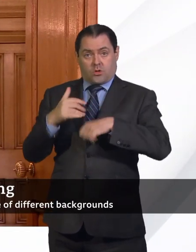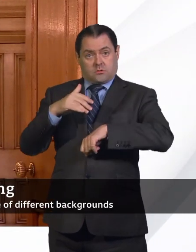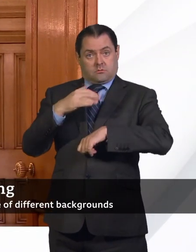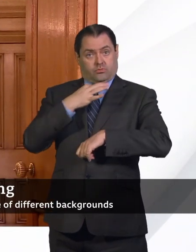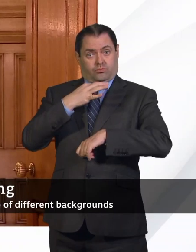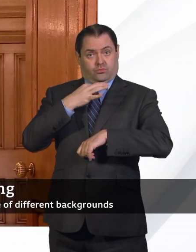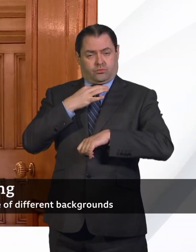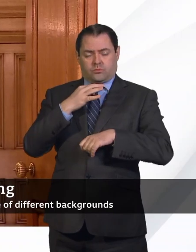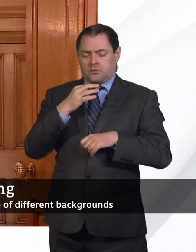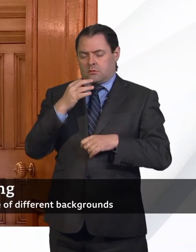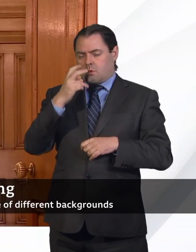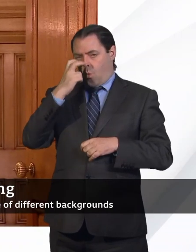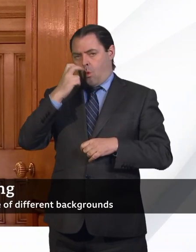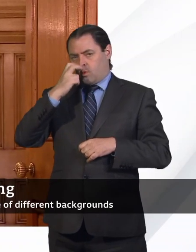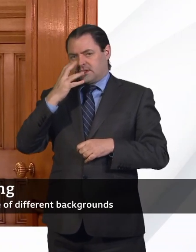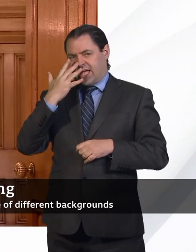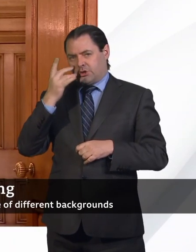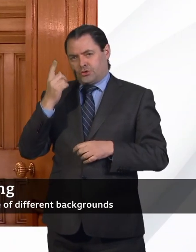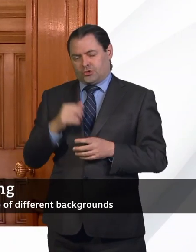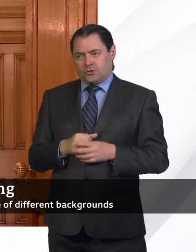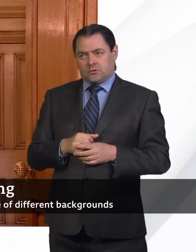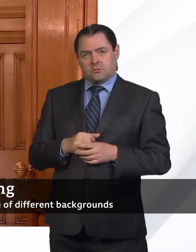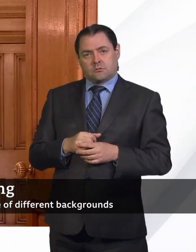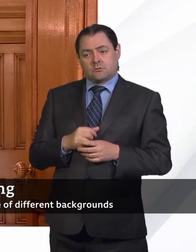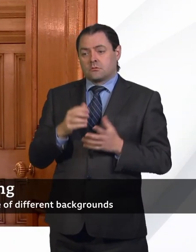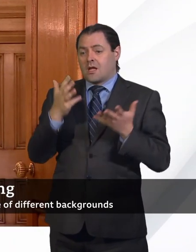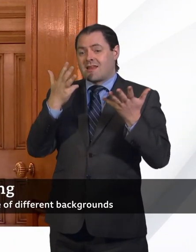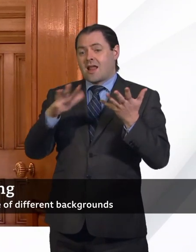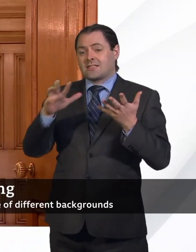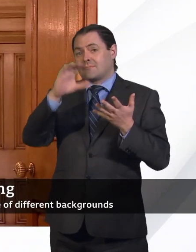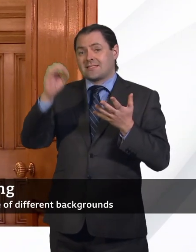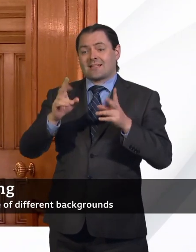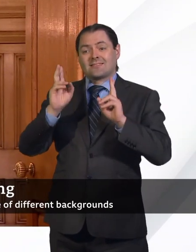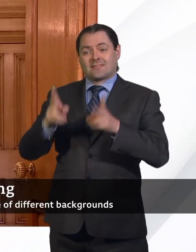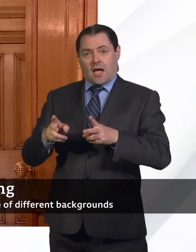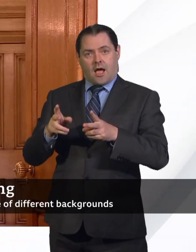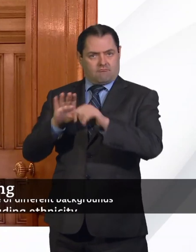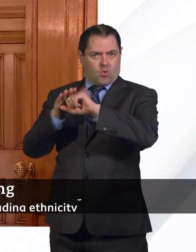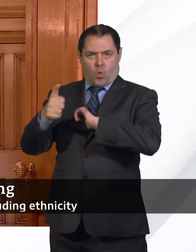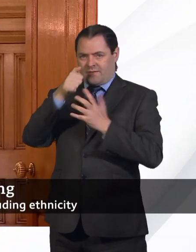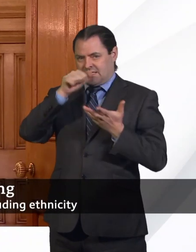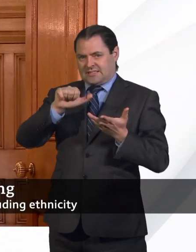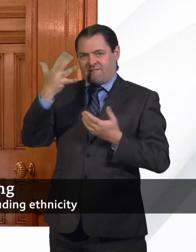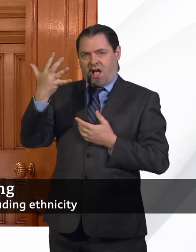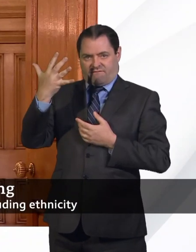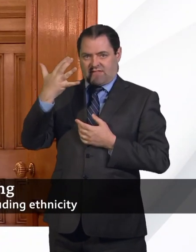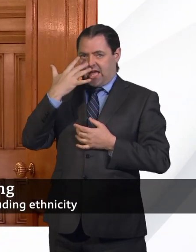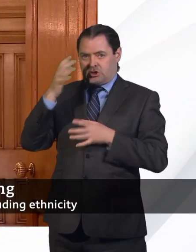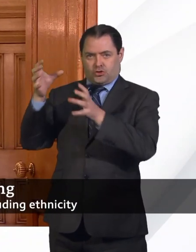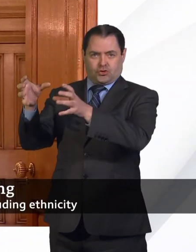factor, because around 90% of deaths are amongst the over 65s. So